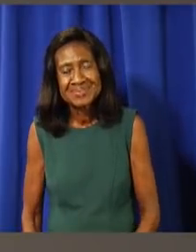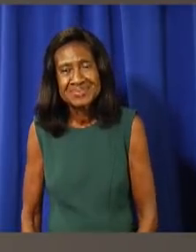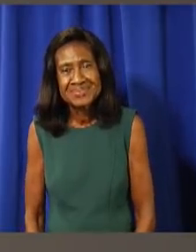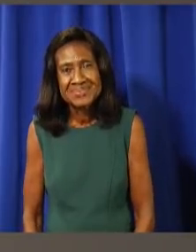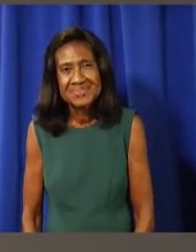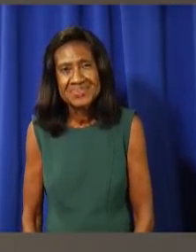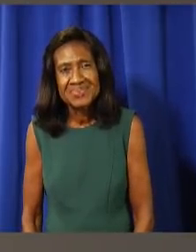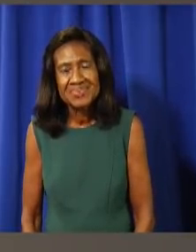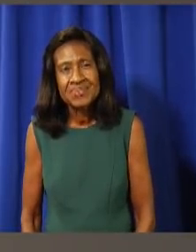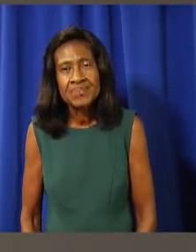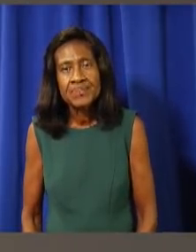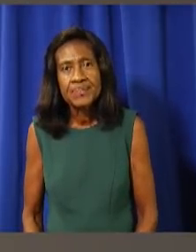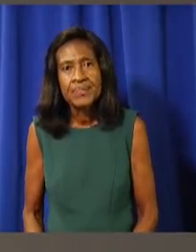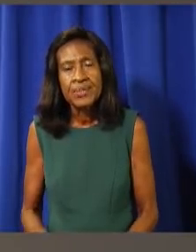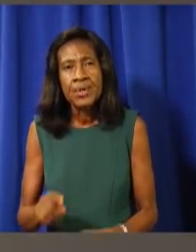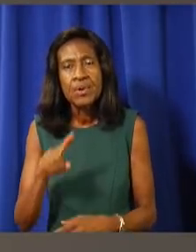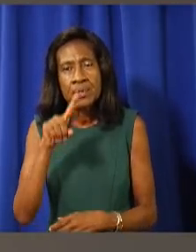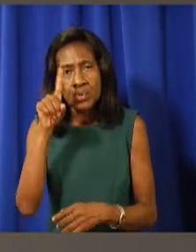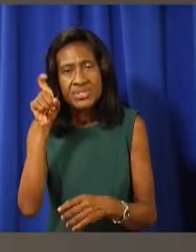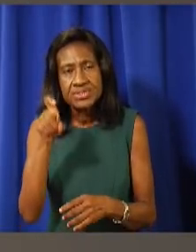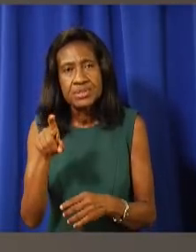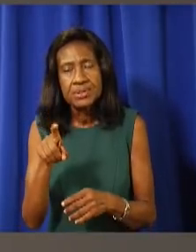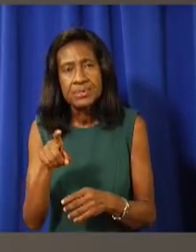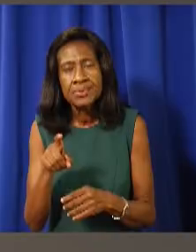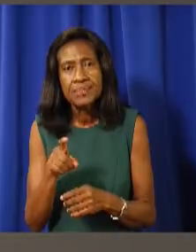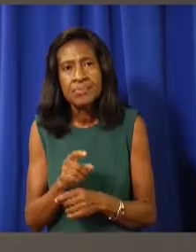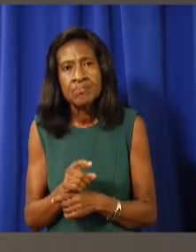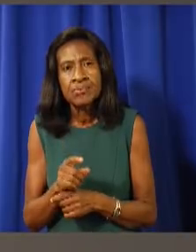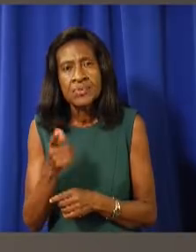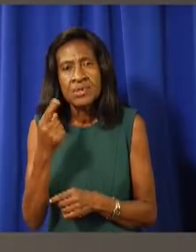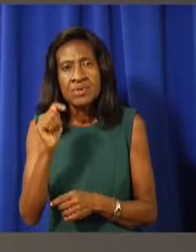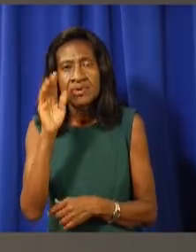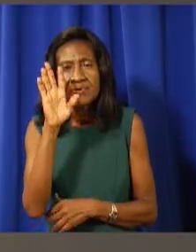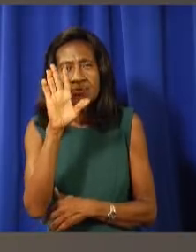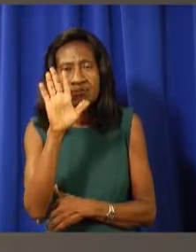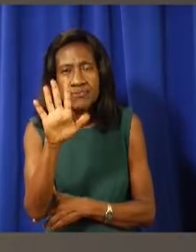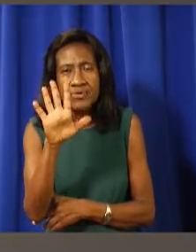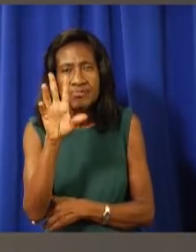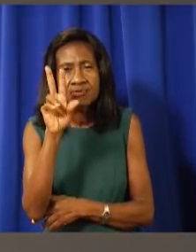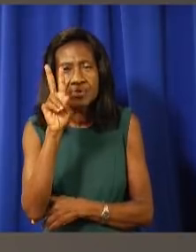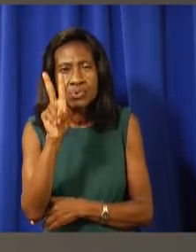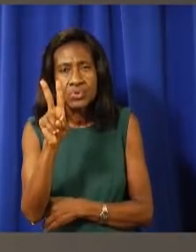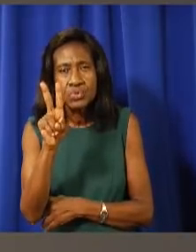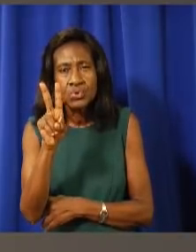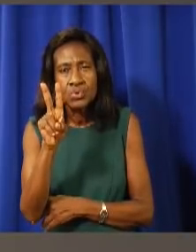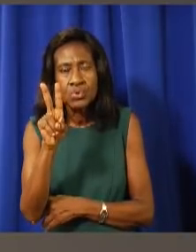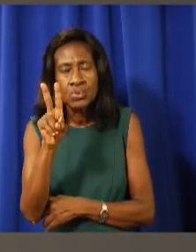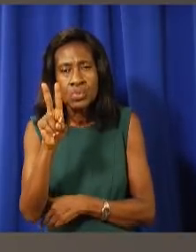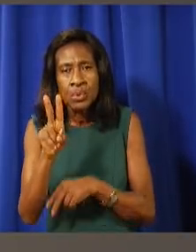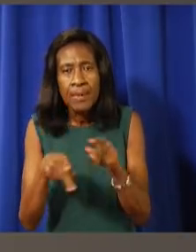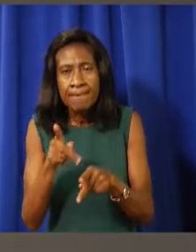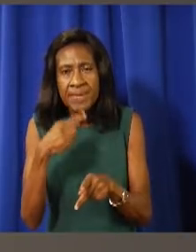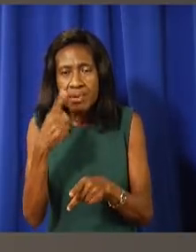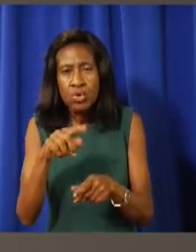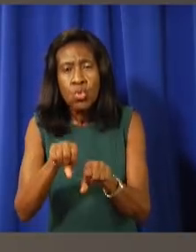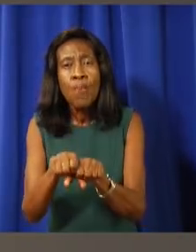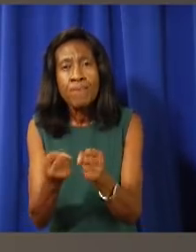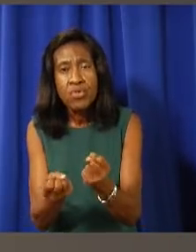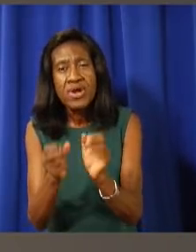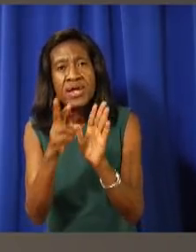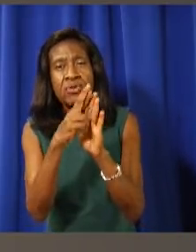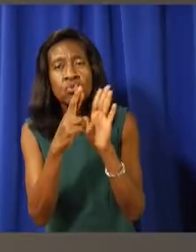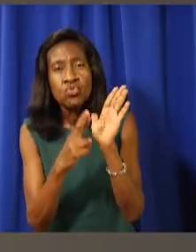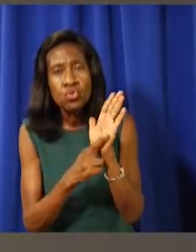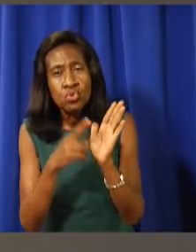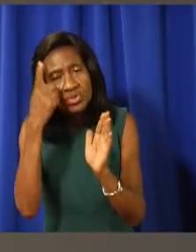You do. Mr. Brini, can I just check, first of all, Minister Turner, the 52 breaches of quarantine. Can I just check, first